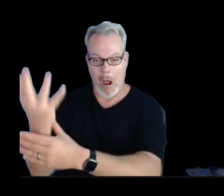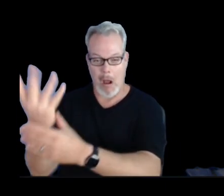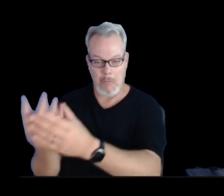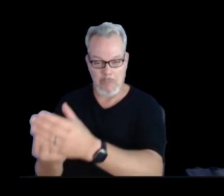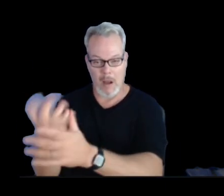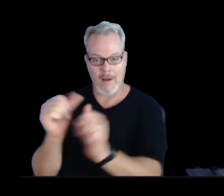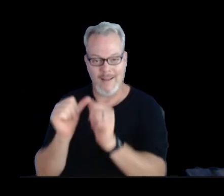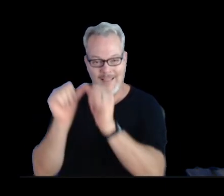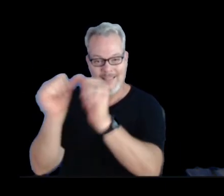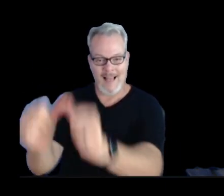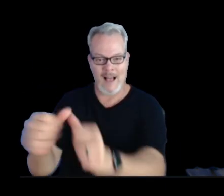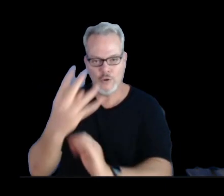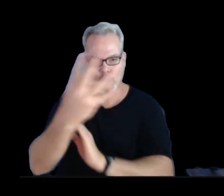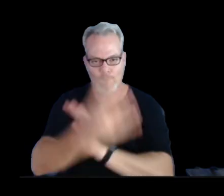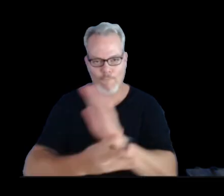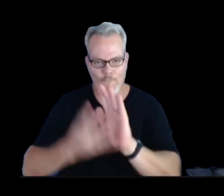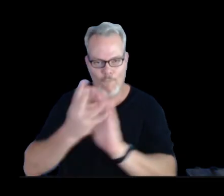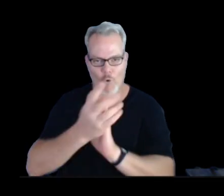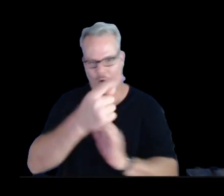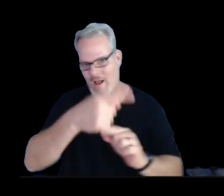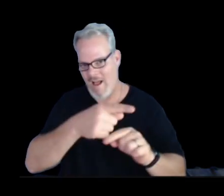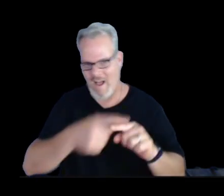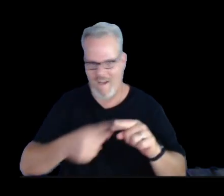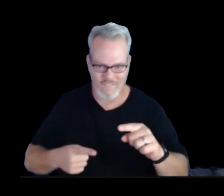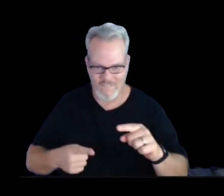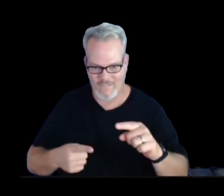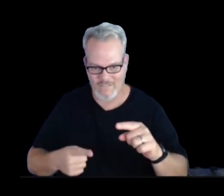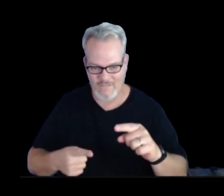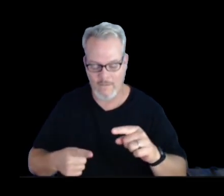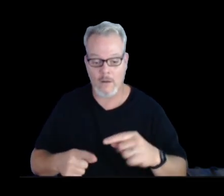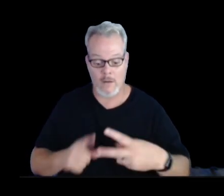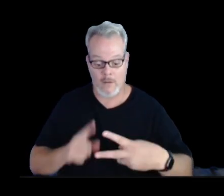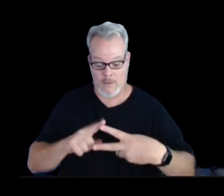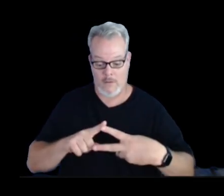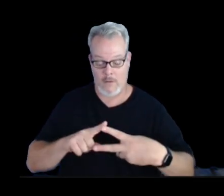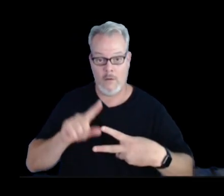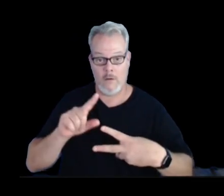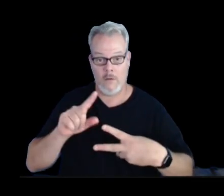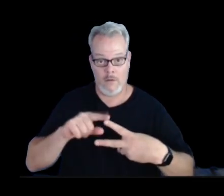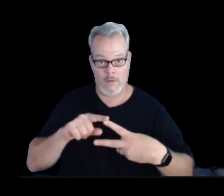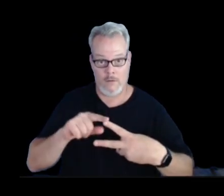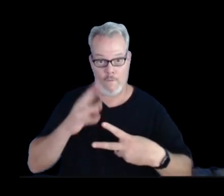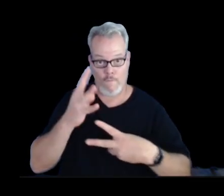four and a half hours for episode 20 and lasting about eight hours for episode 19.